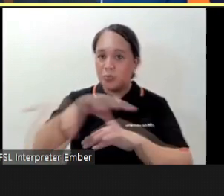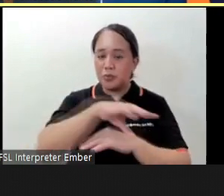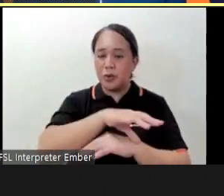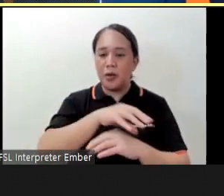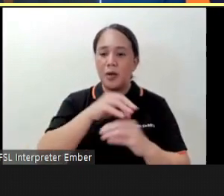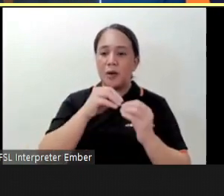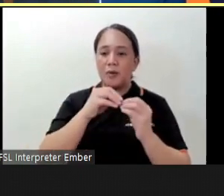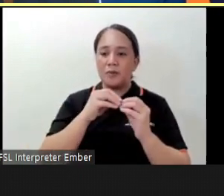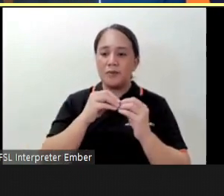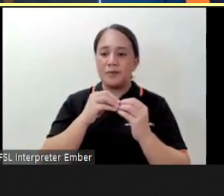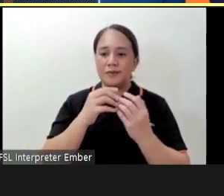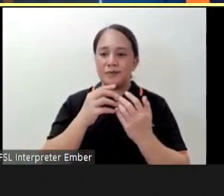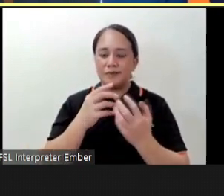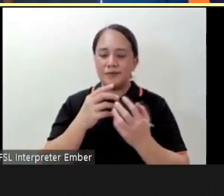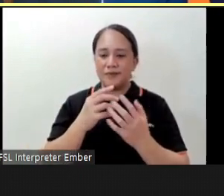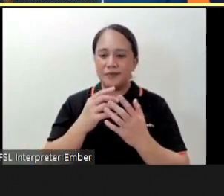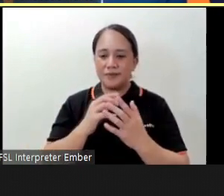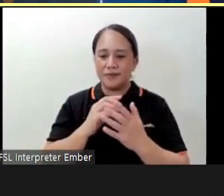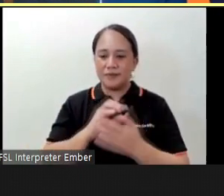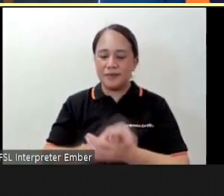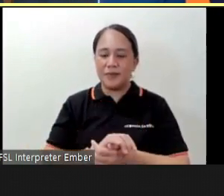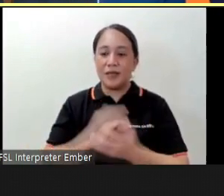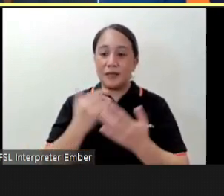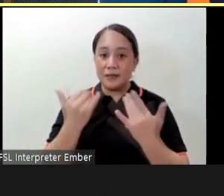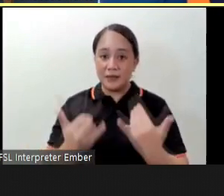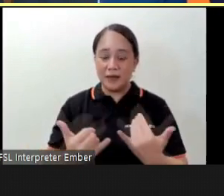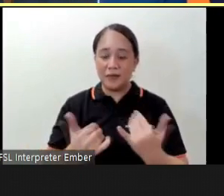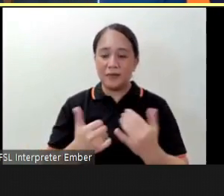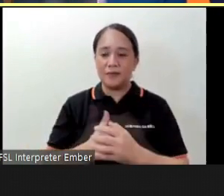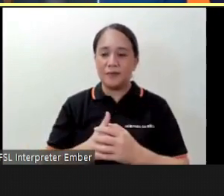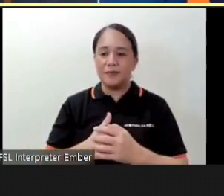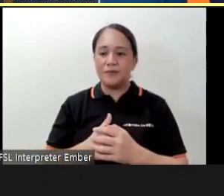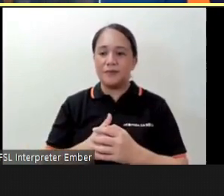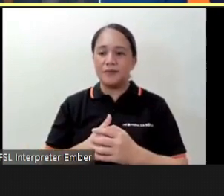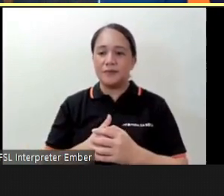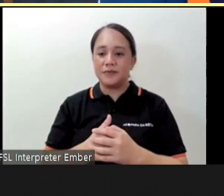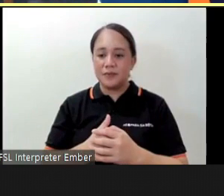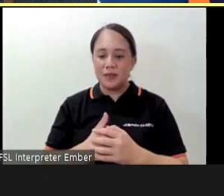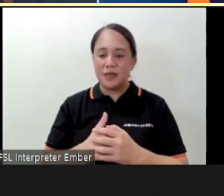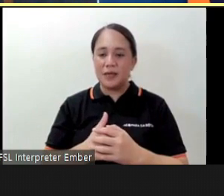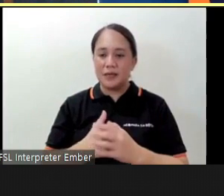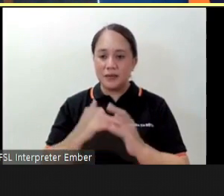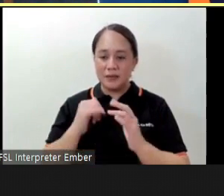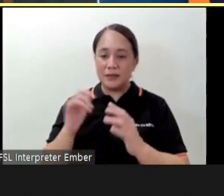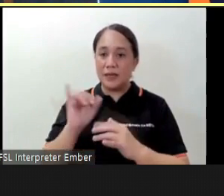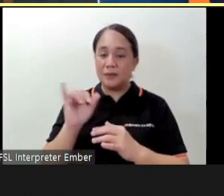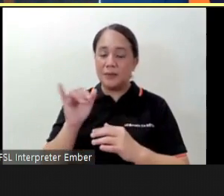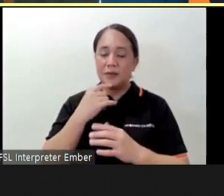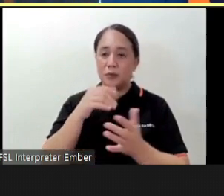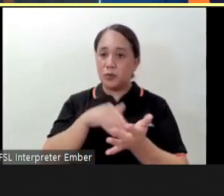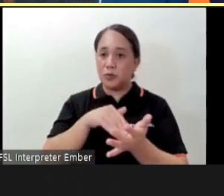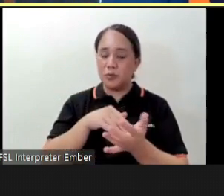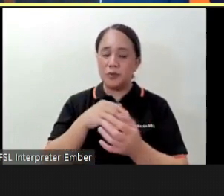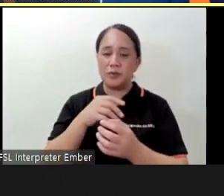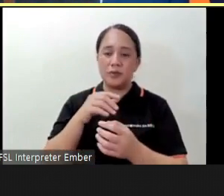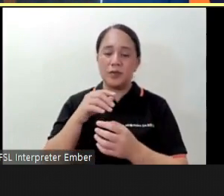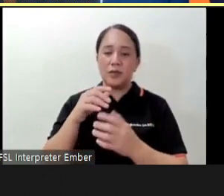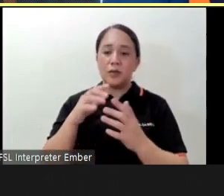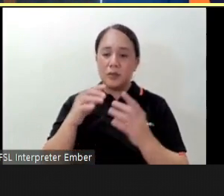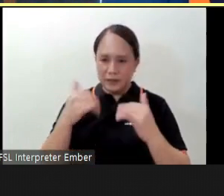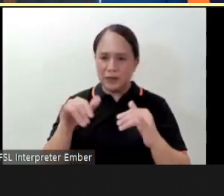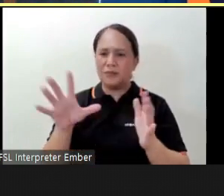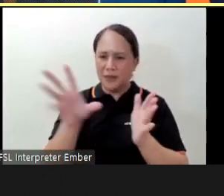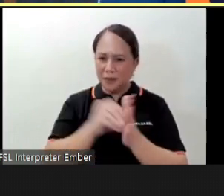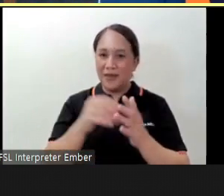resilient ok so now so like what Dr. Lopez said feel free to do these